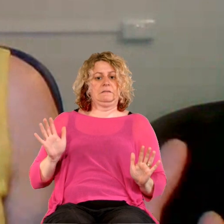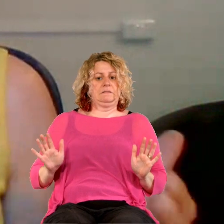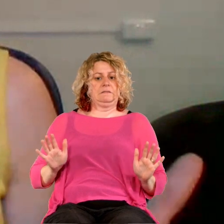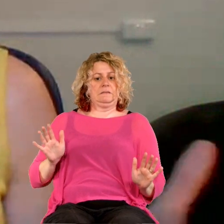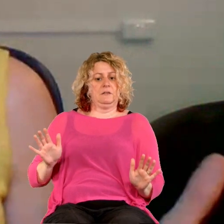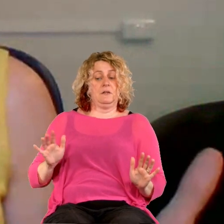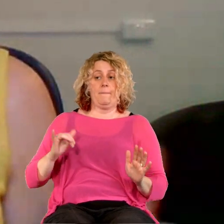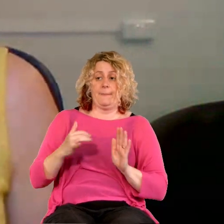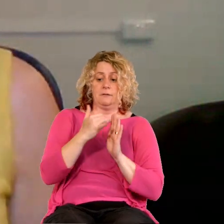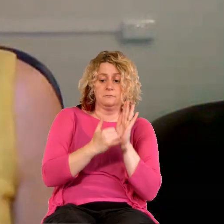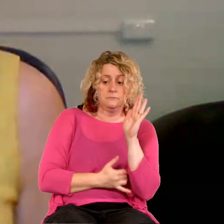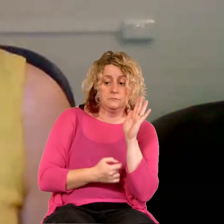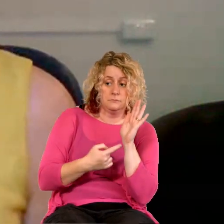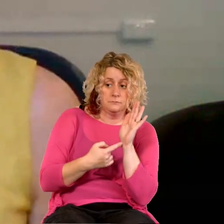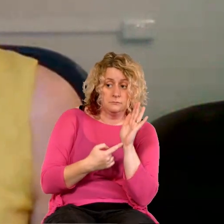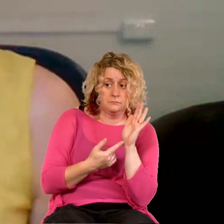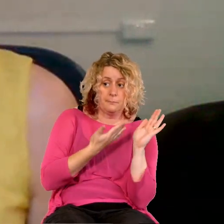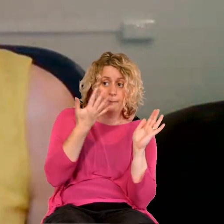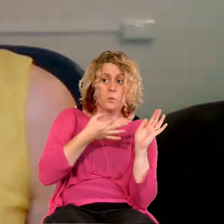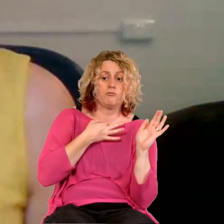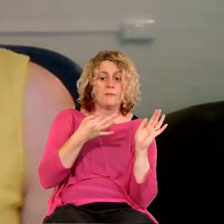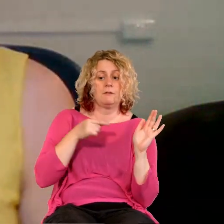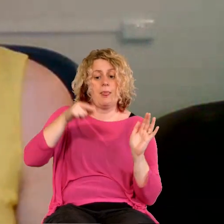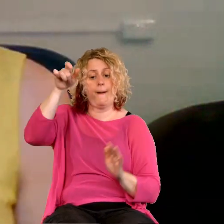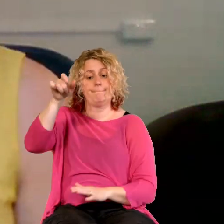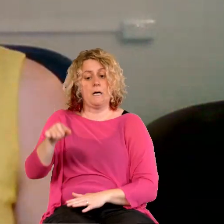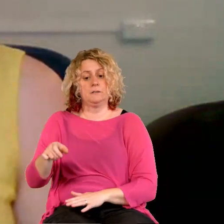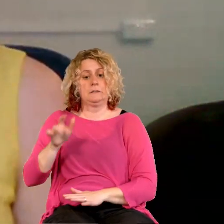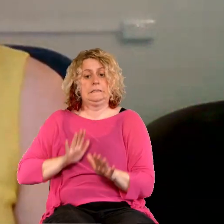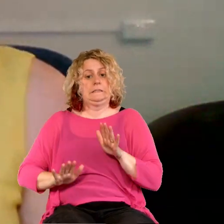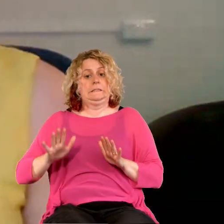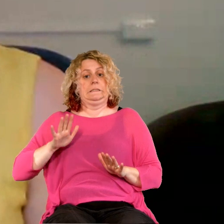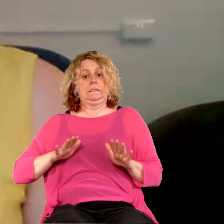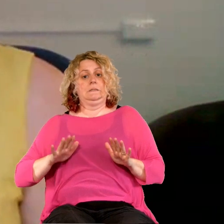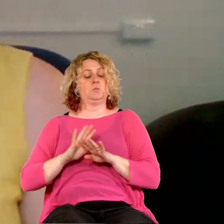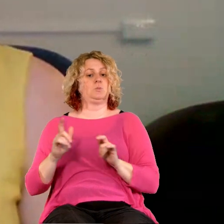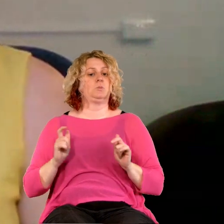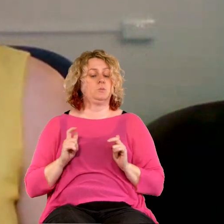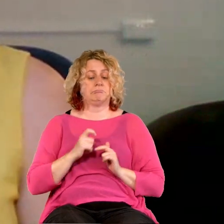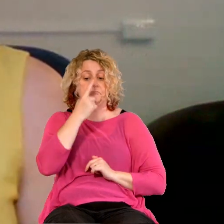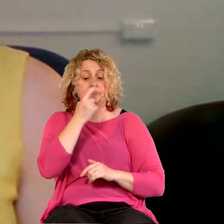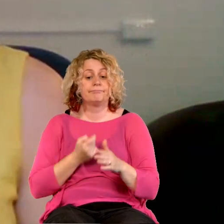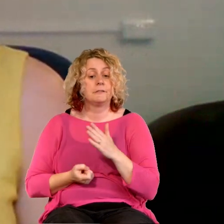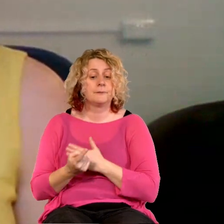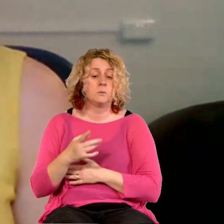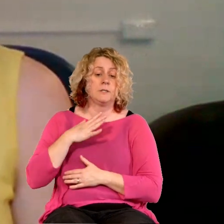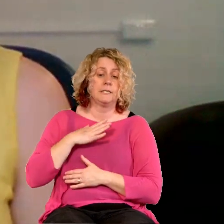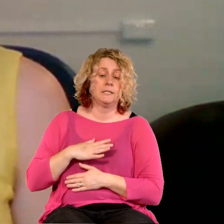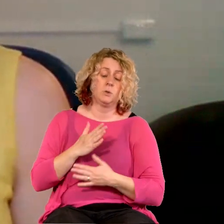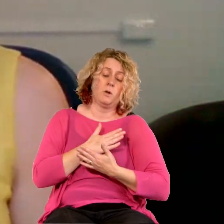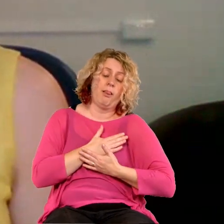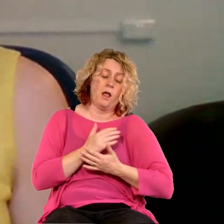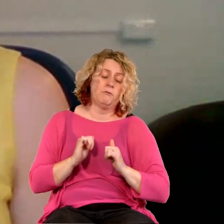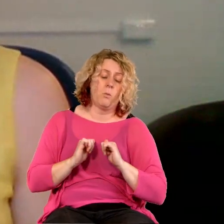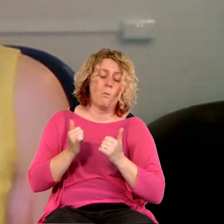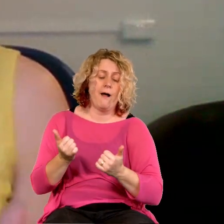paper there's no apparent risk. Actually loving each other well and sacrificially and needing to be patient with people as we